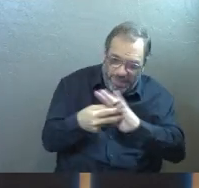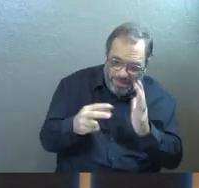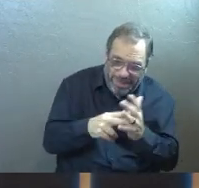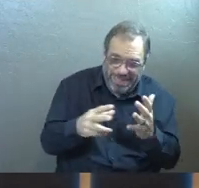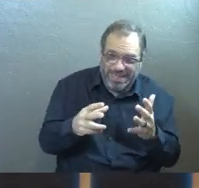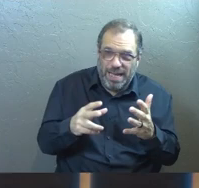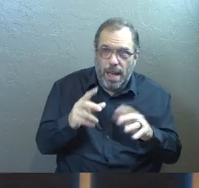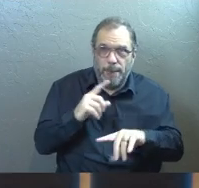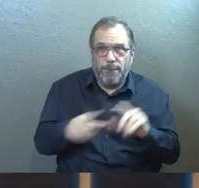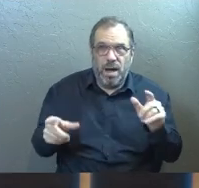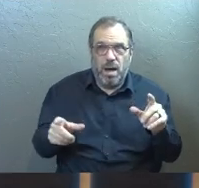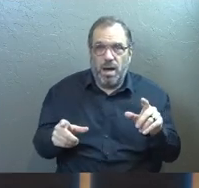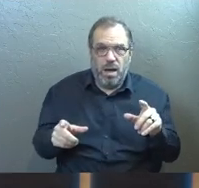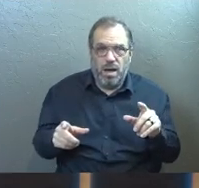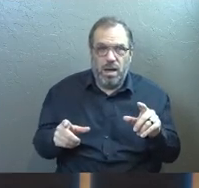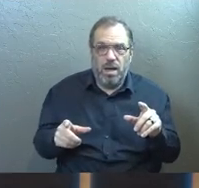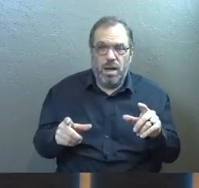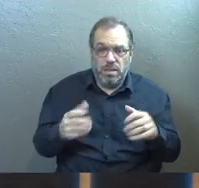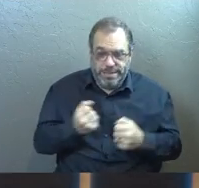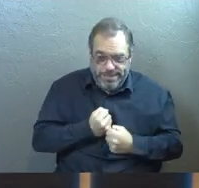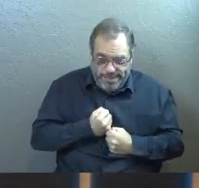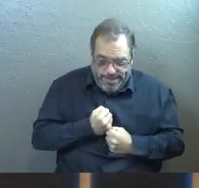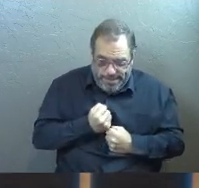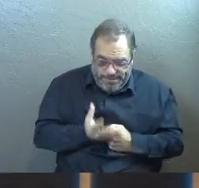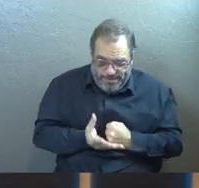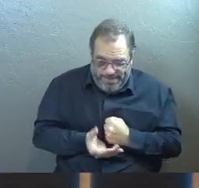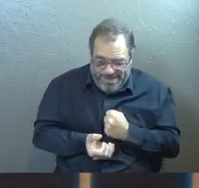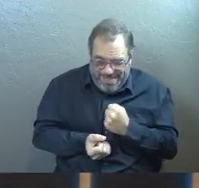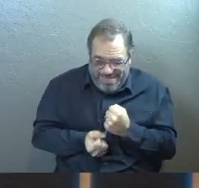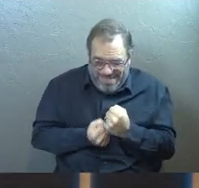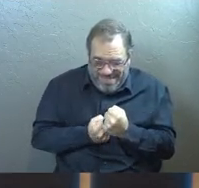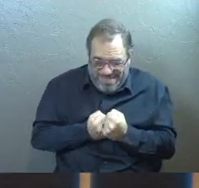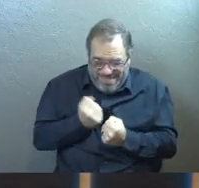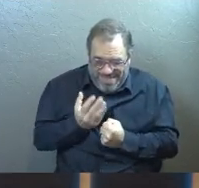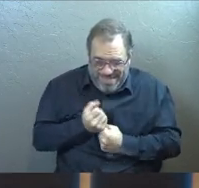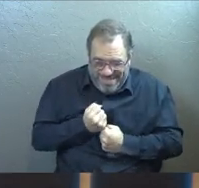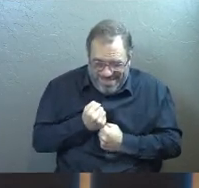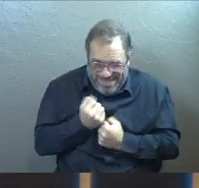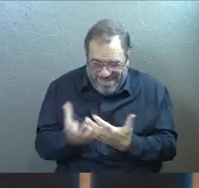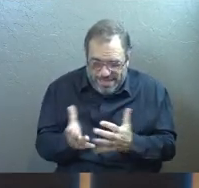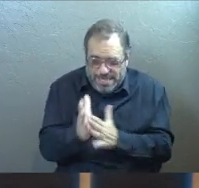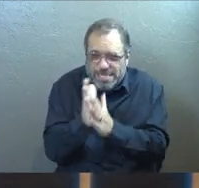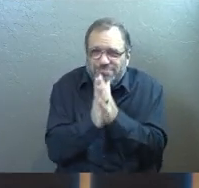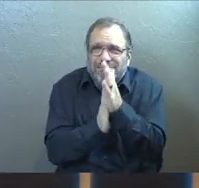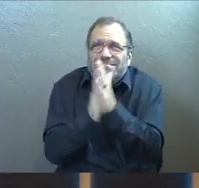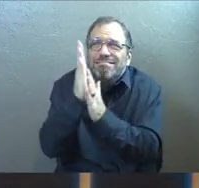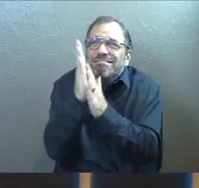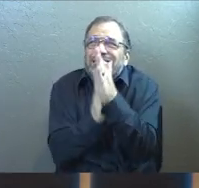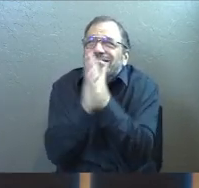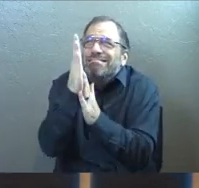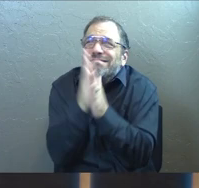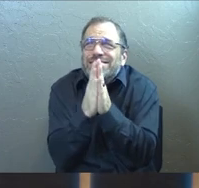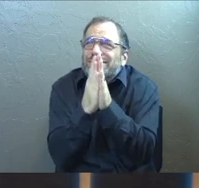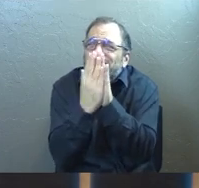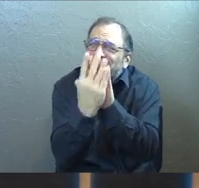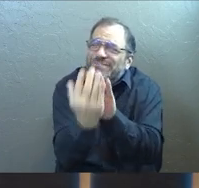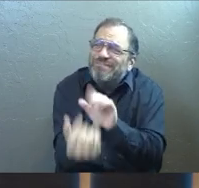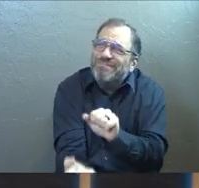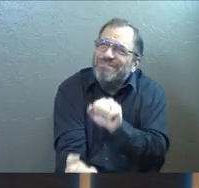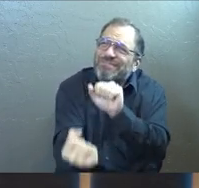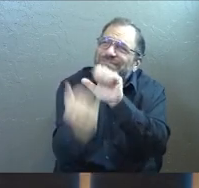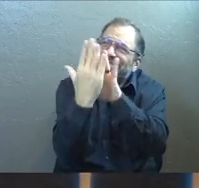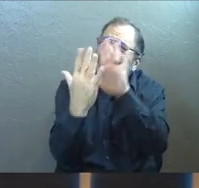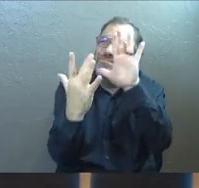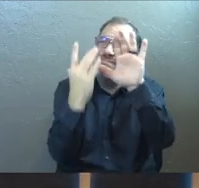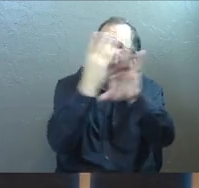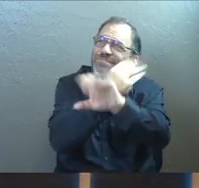But to be in a place where what comes out of you naturally is, I'm waiting eagerly to be face to face with the